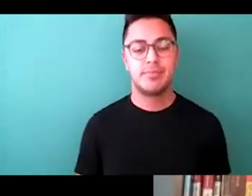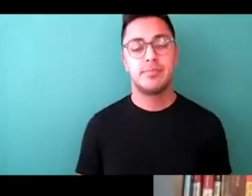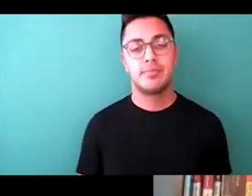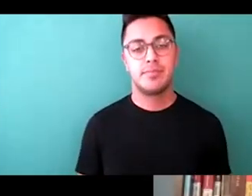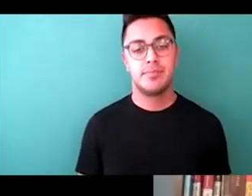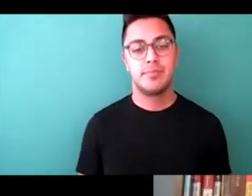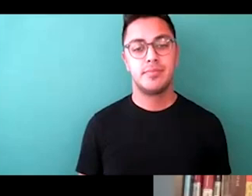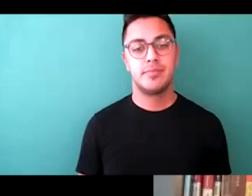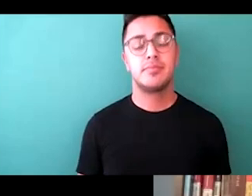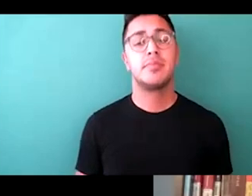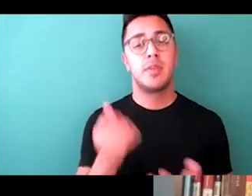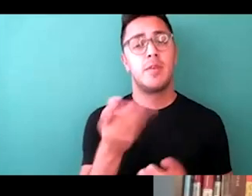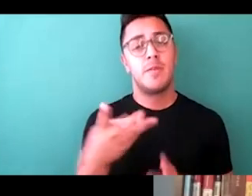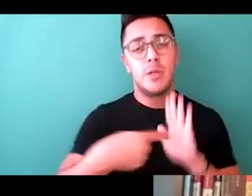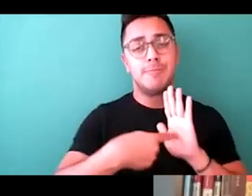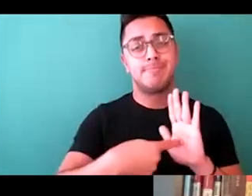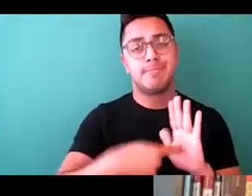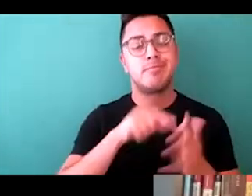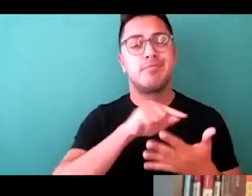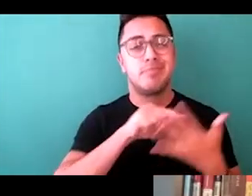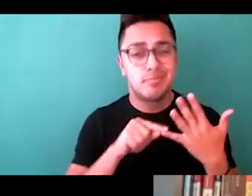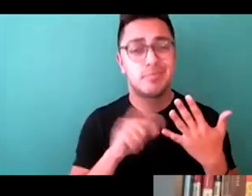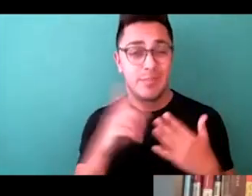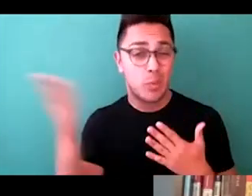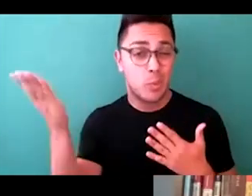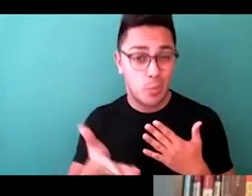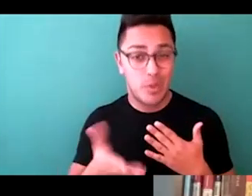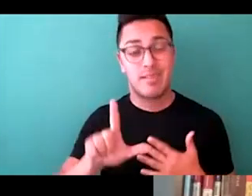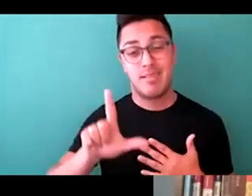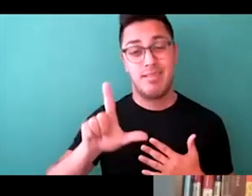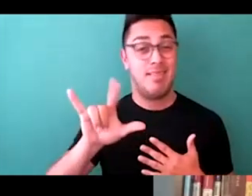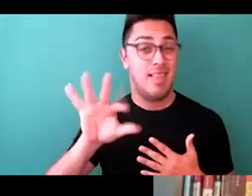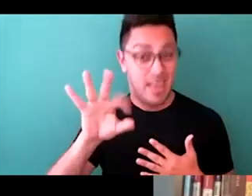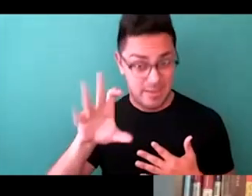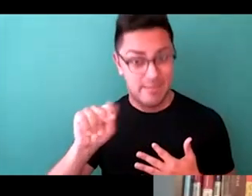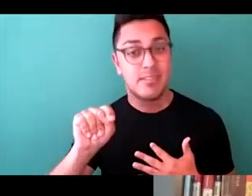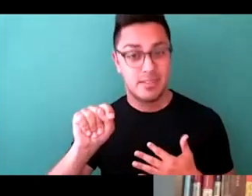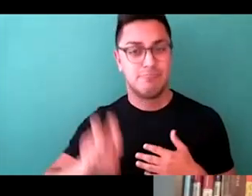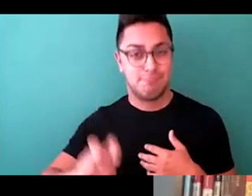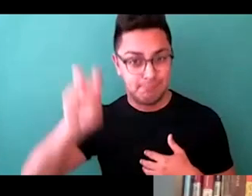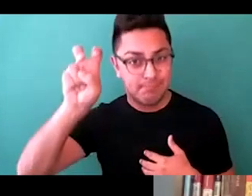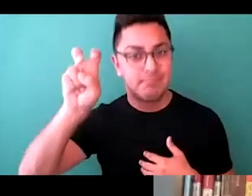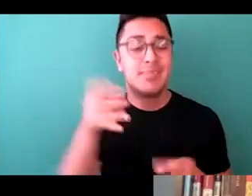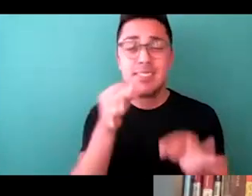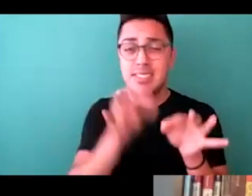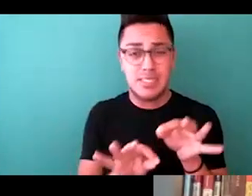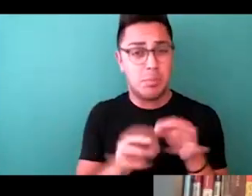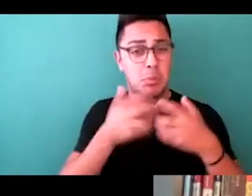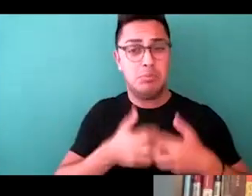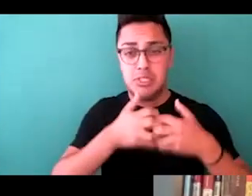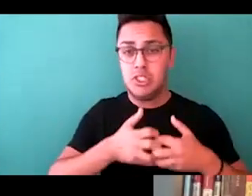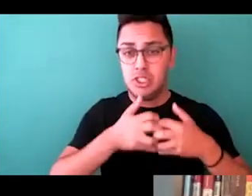instances where we needed to bring in a lift. It's a very simple apparatus. It goes up